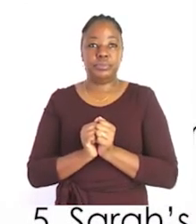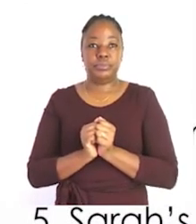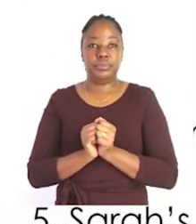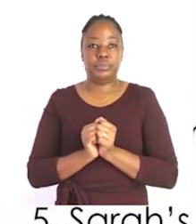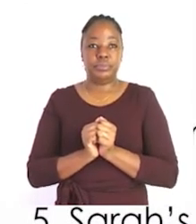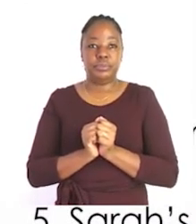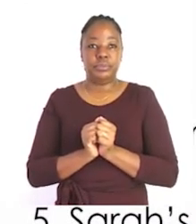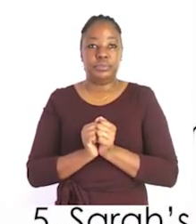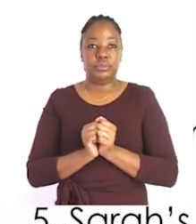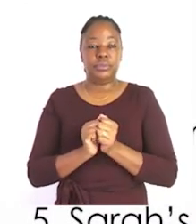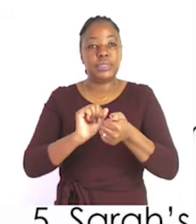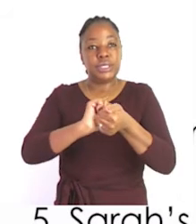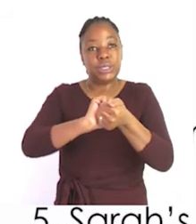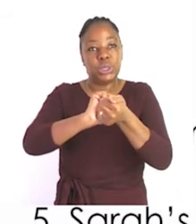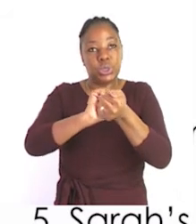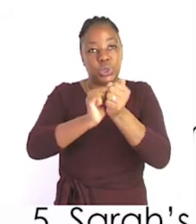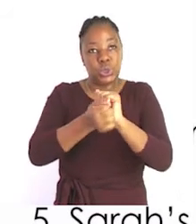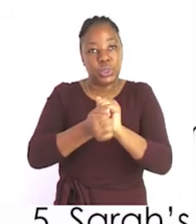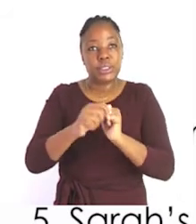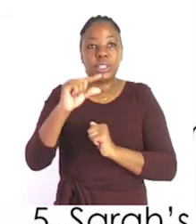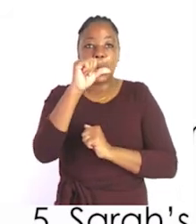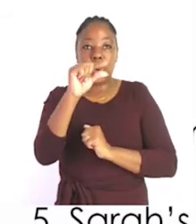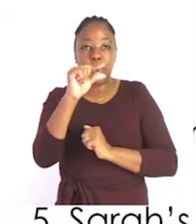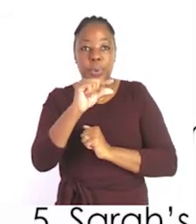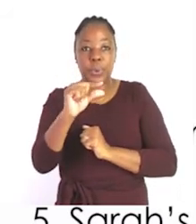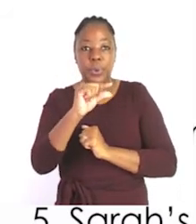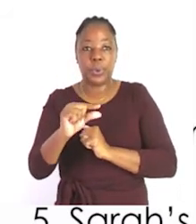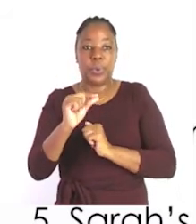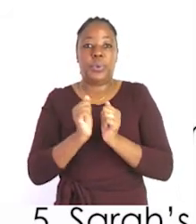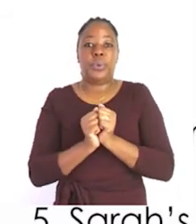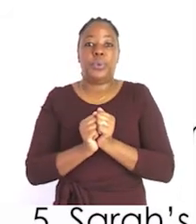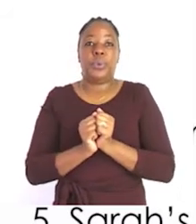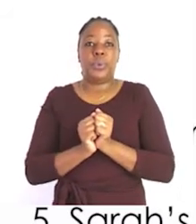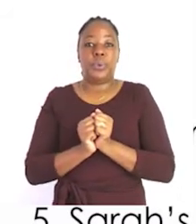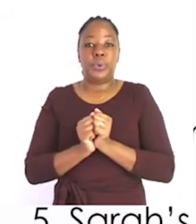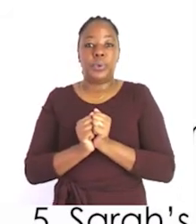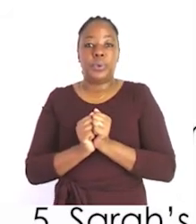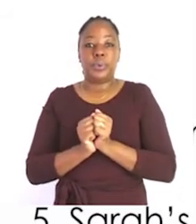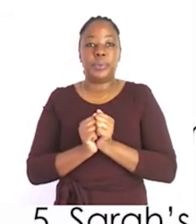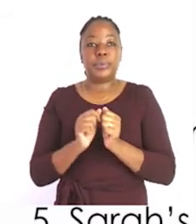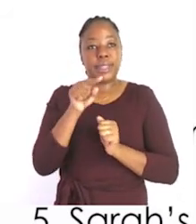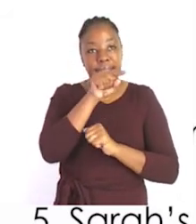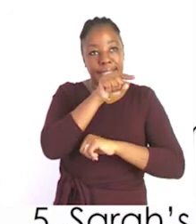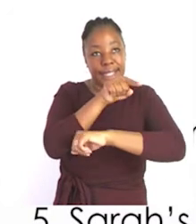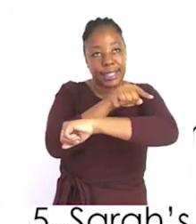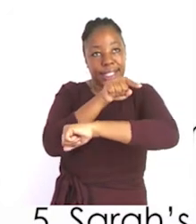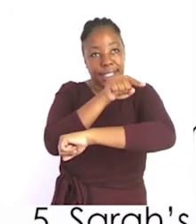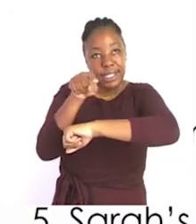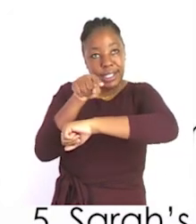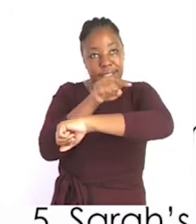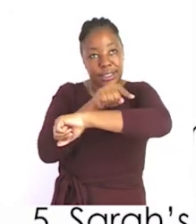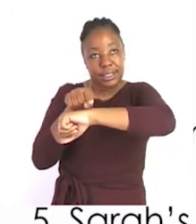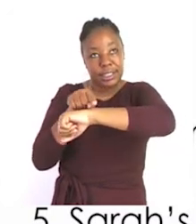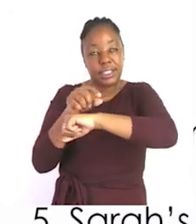change those words into synonyms the ones that were underlined let's look at